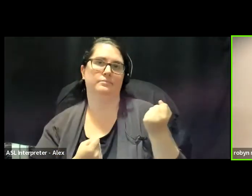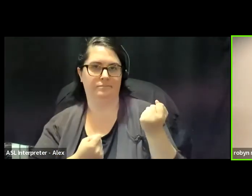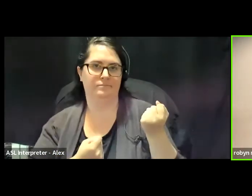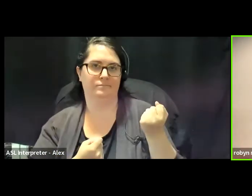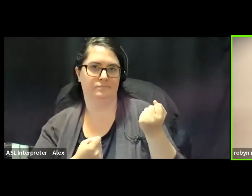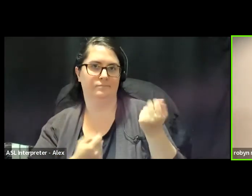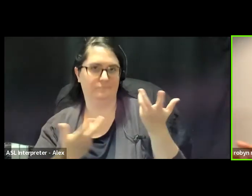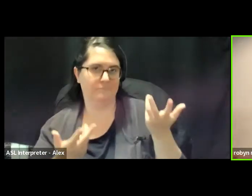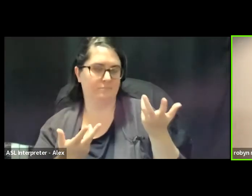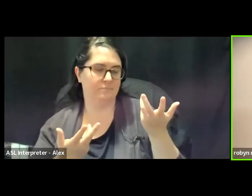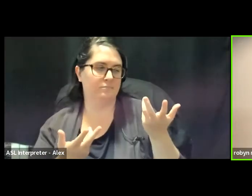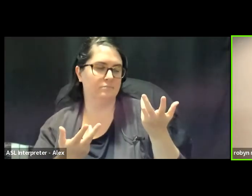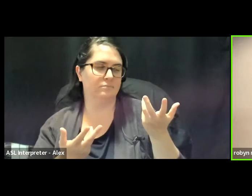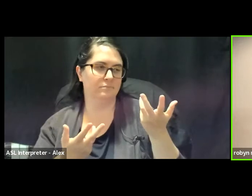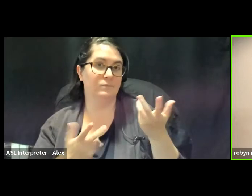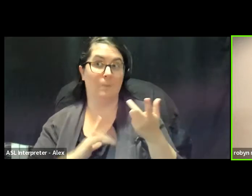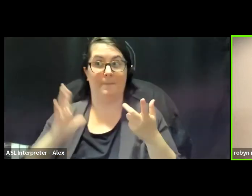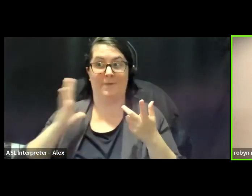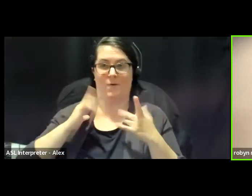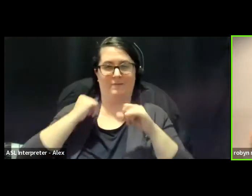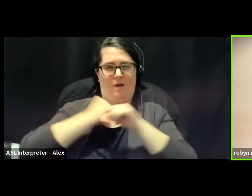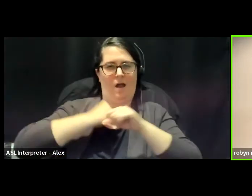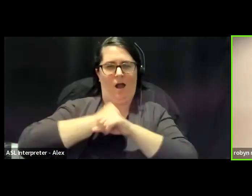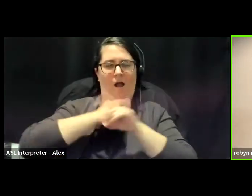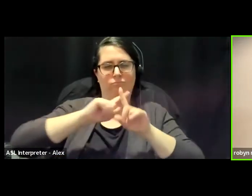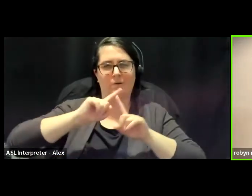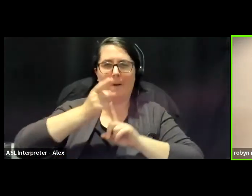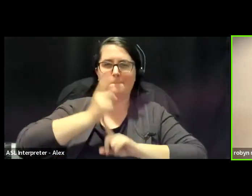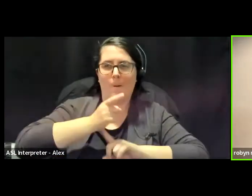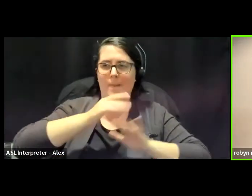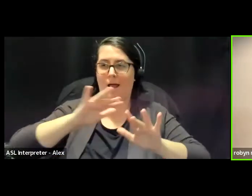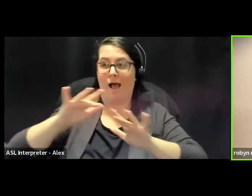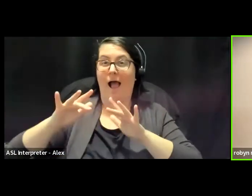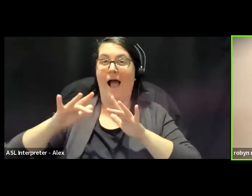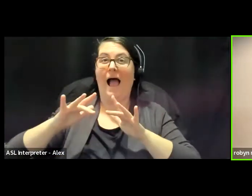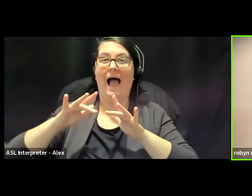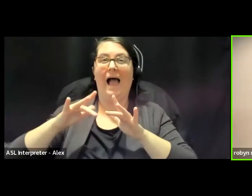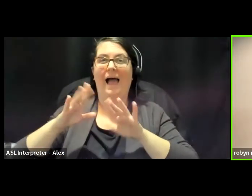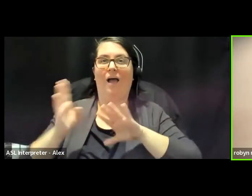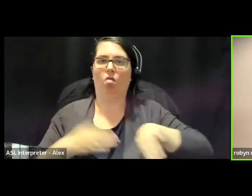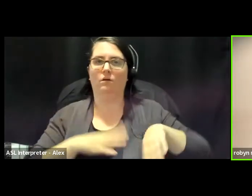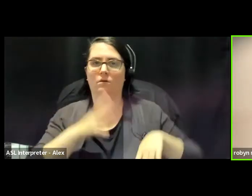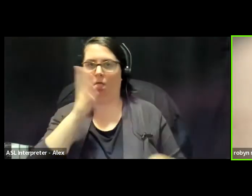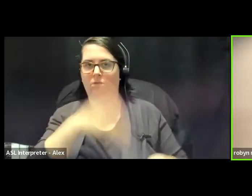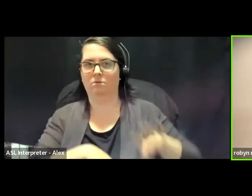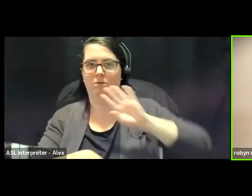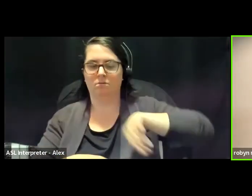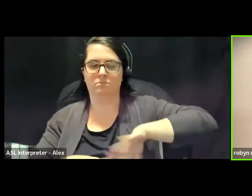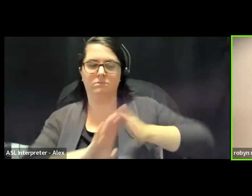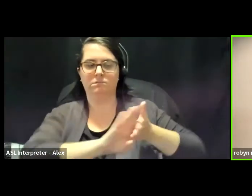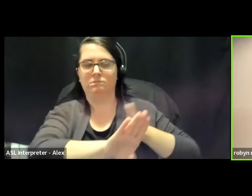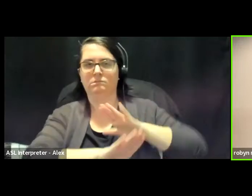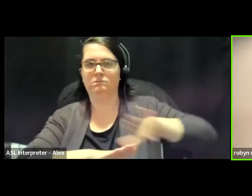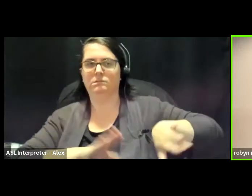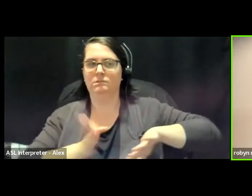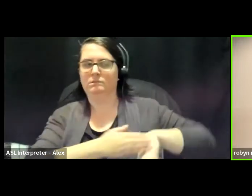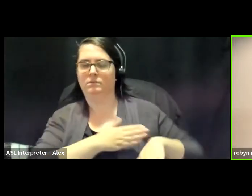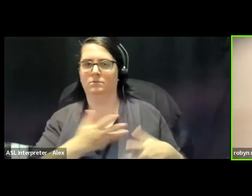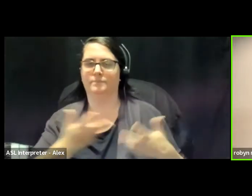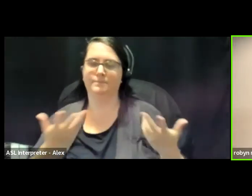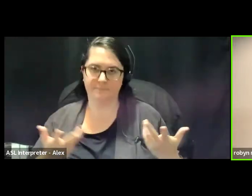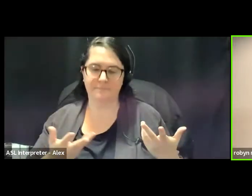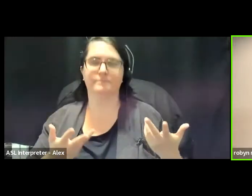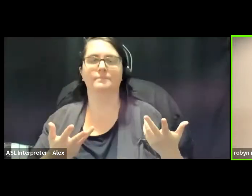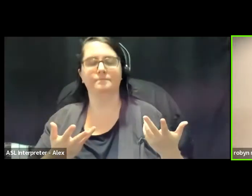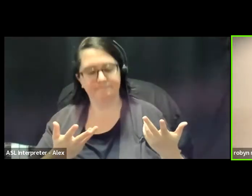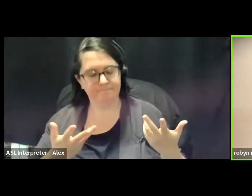ways where a lot of what we had been fighting for in different moments was pushed back to the side. But knowing these histories and knowing how they intersected is